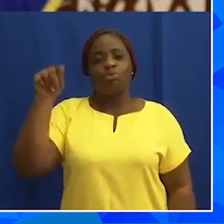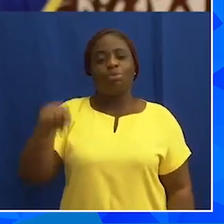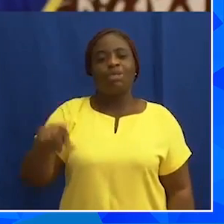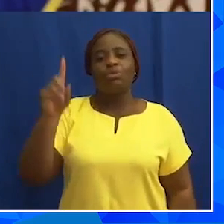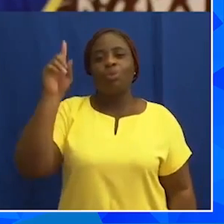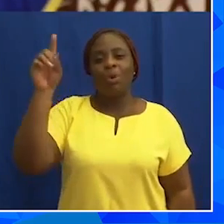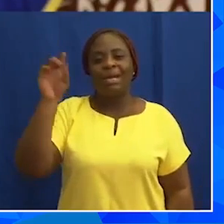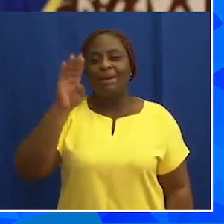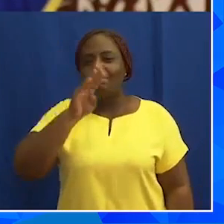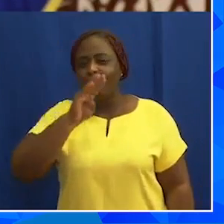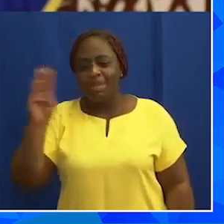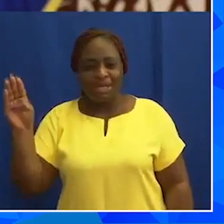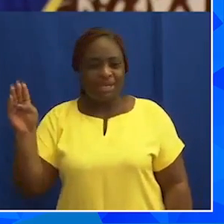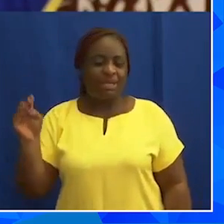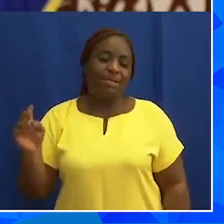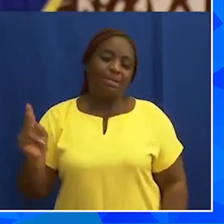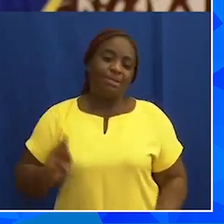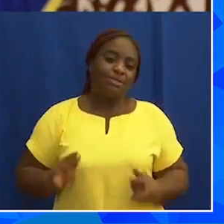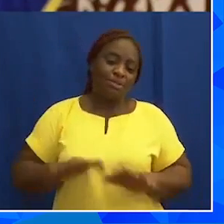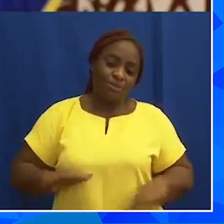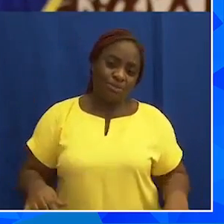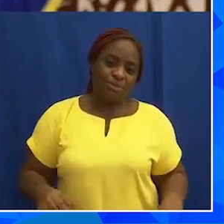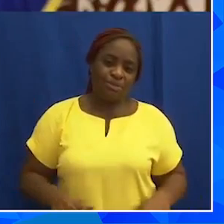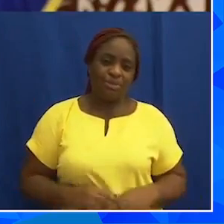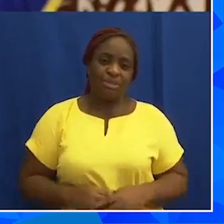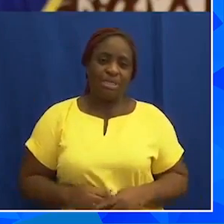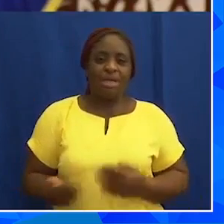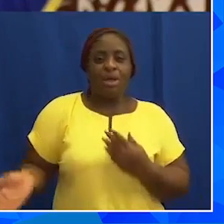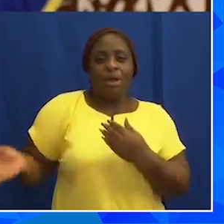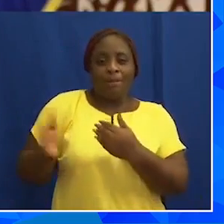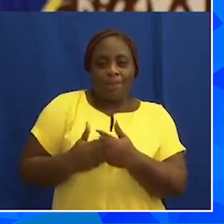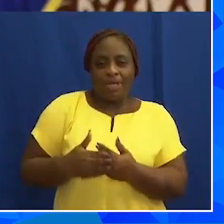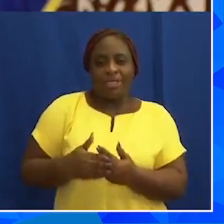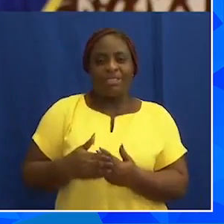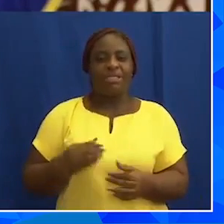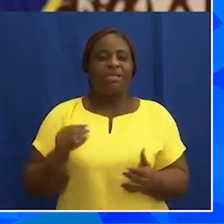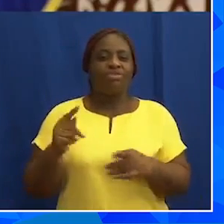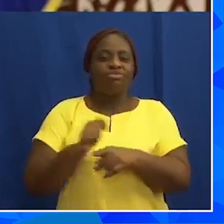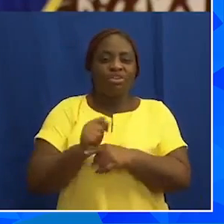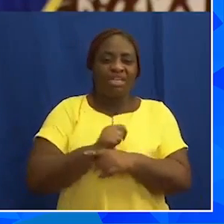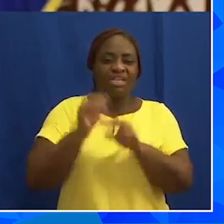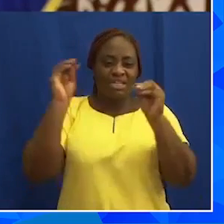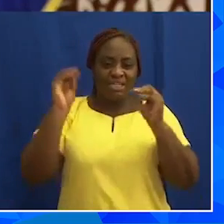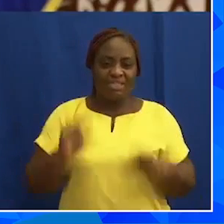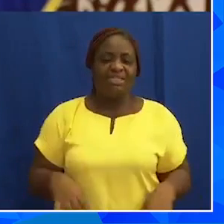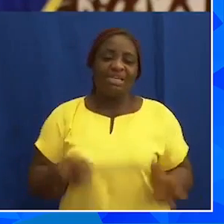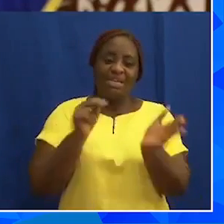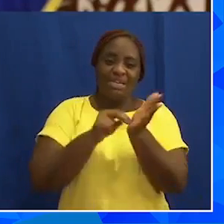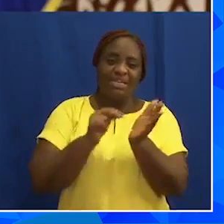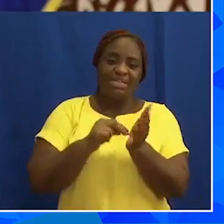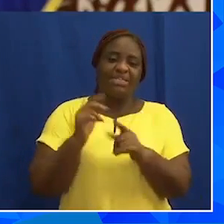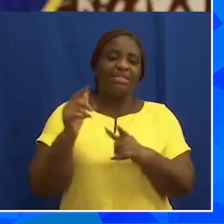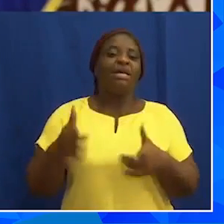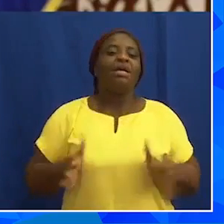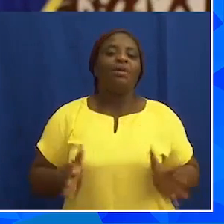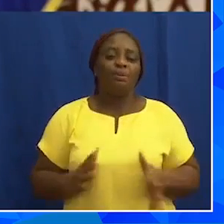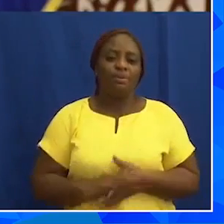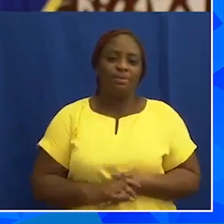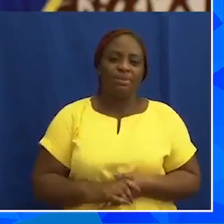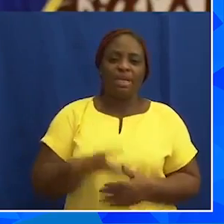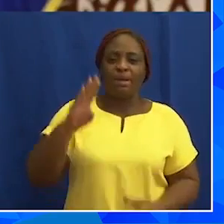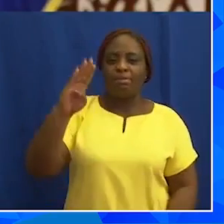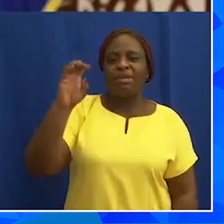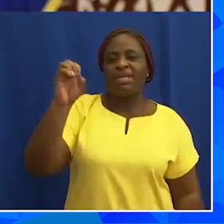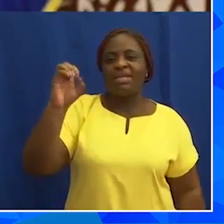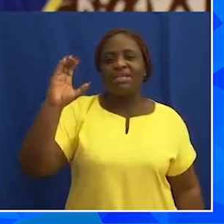obtain student loans. The Ghana Card is sufficient, and we have implemented free TVET as well as